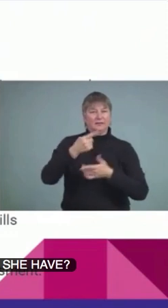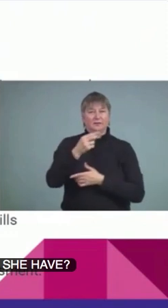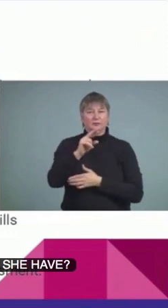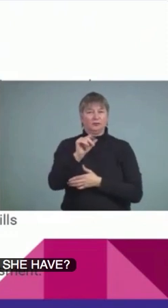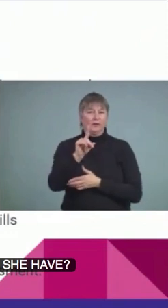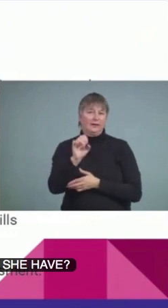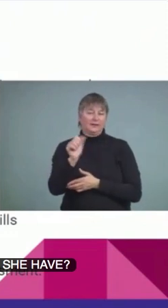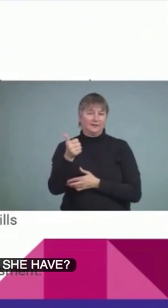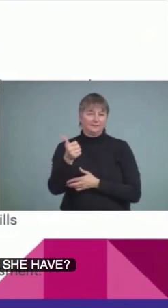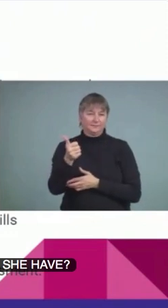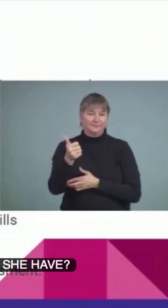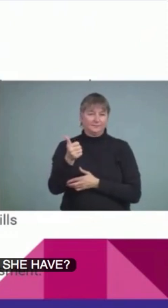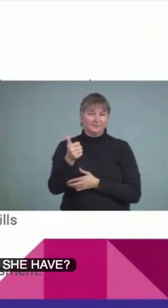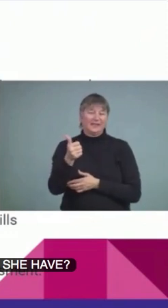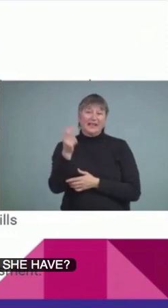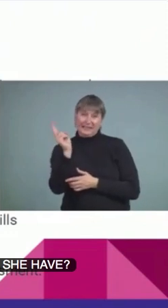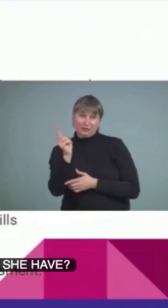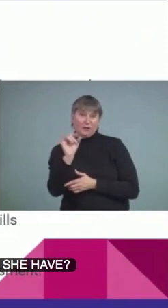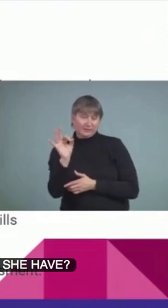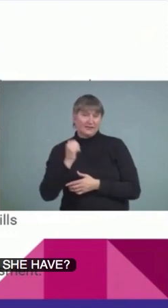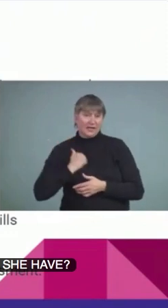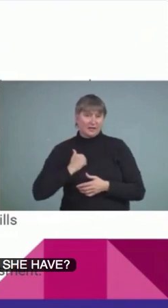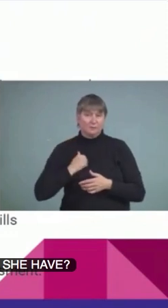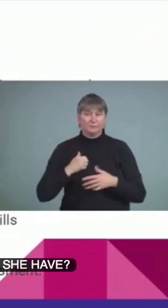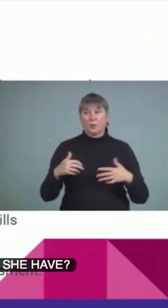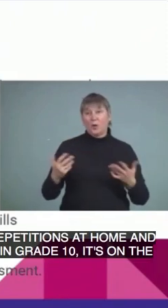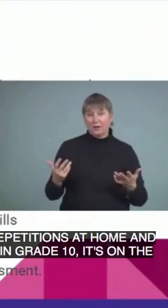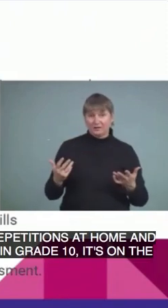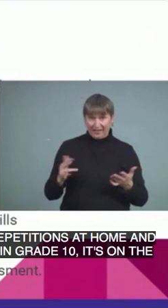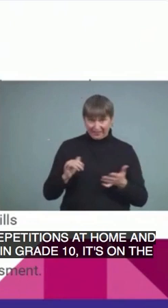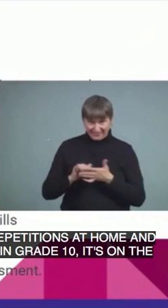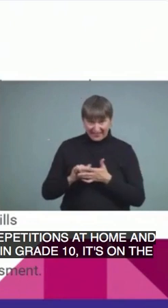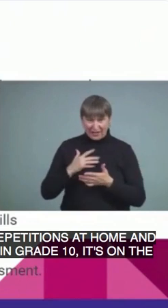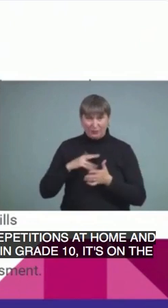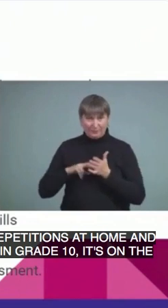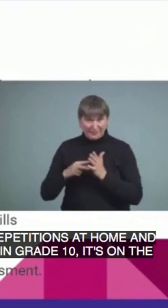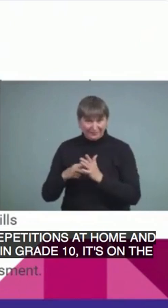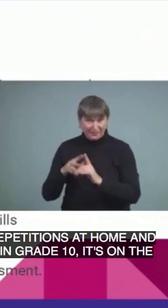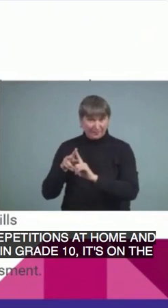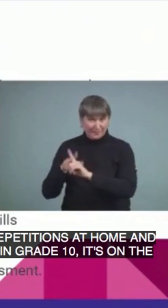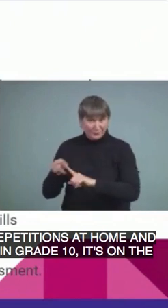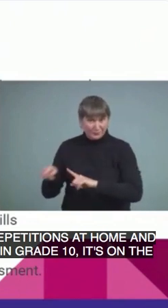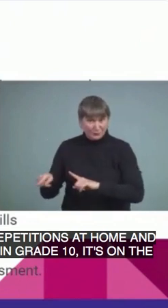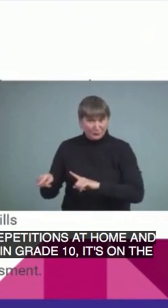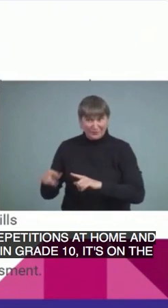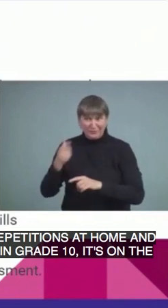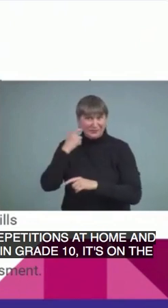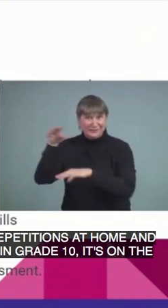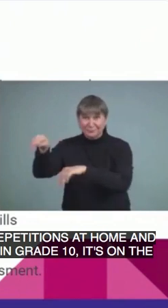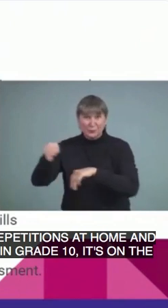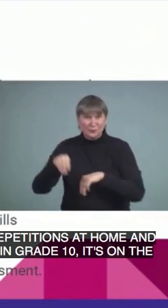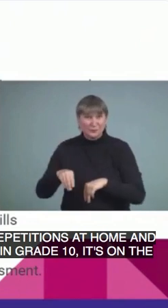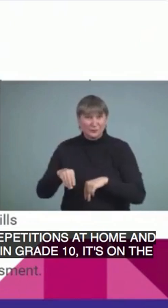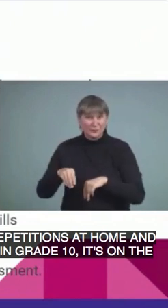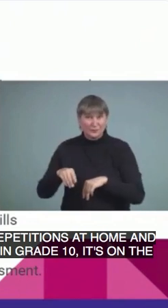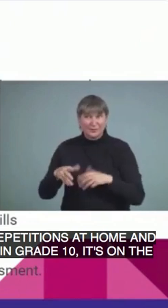It's on the history of Canada. Well, how meaningful is that for someone who just arrived to Canada